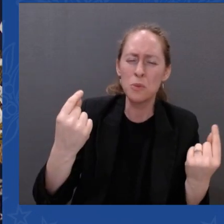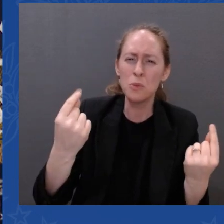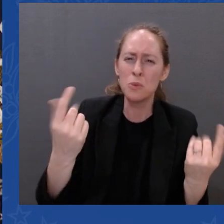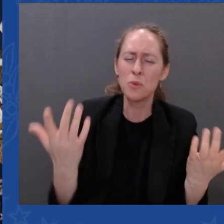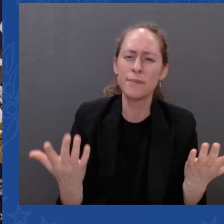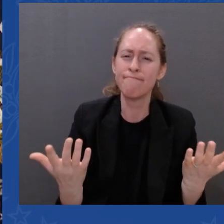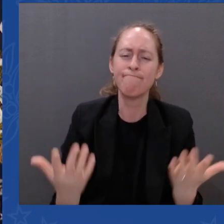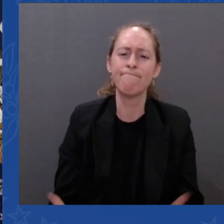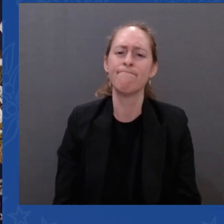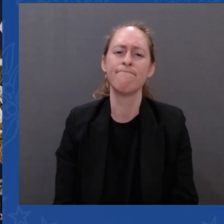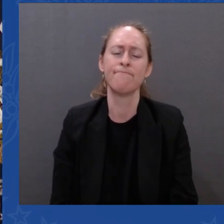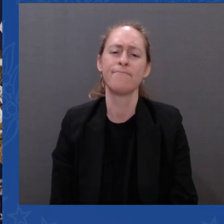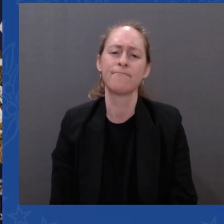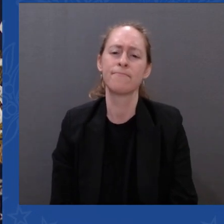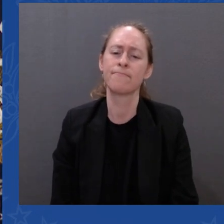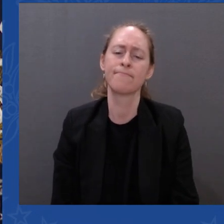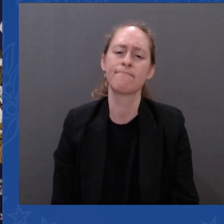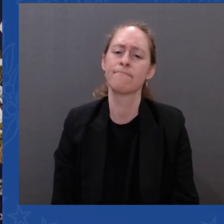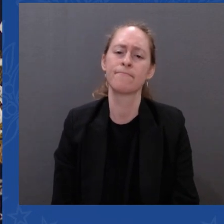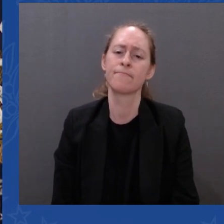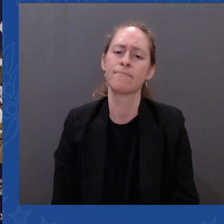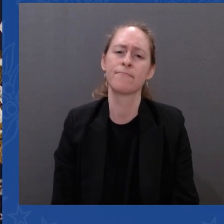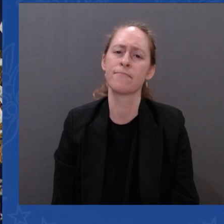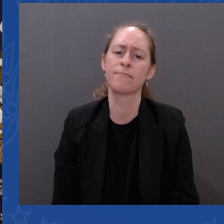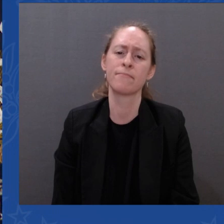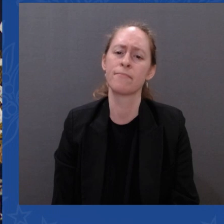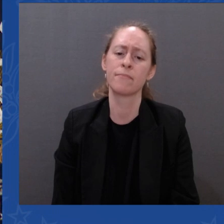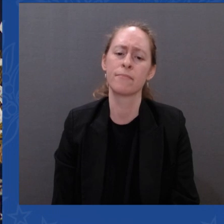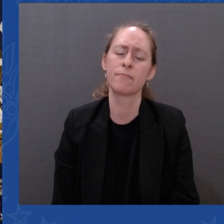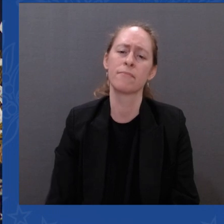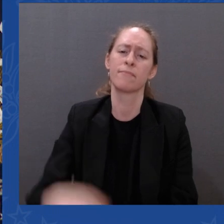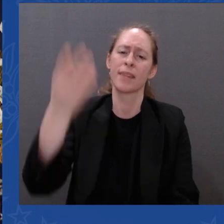May God bless the loss of innocent life on this sad day.